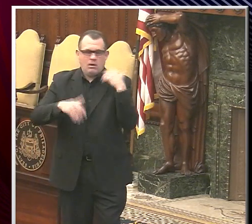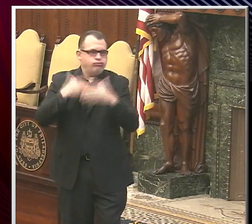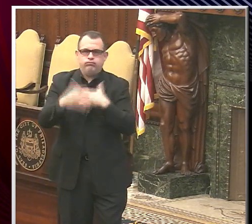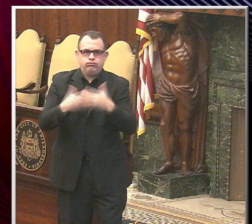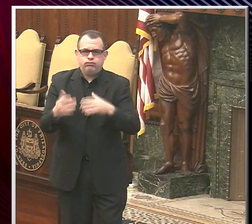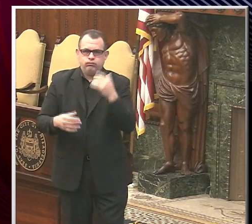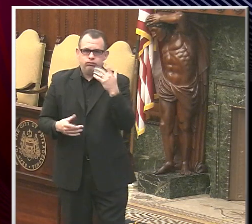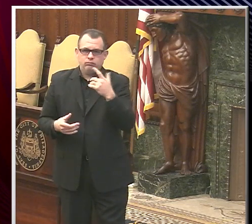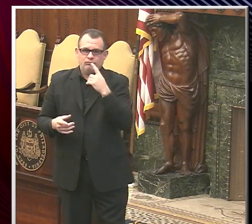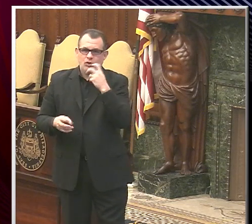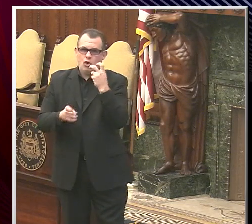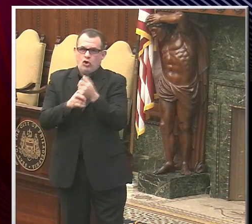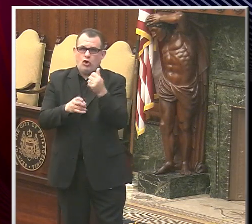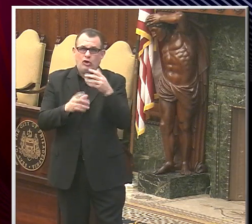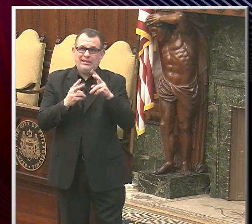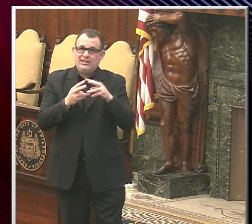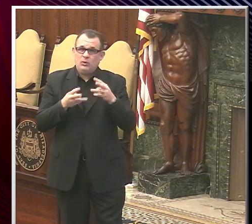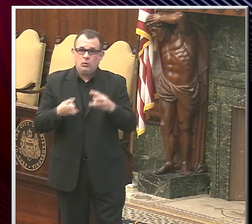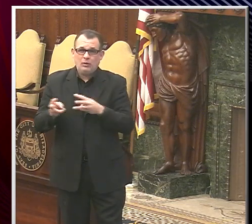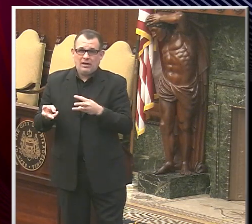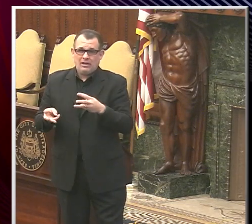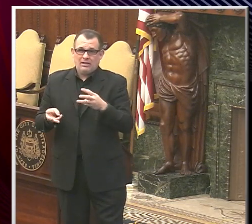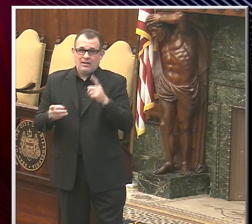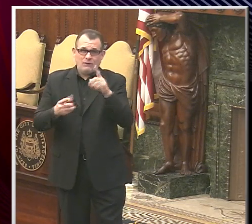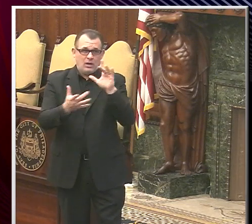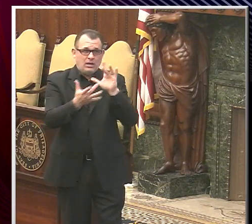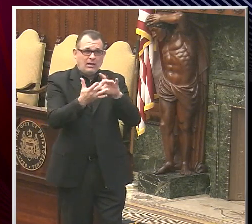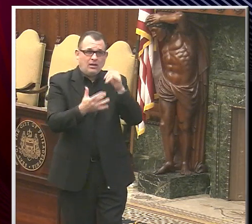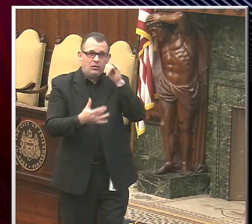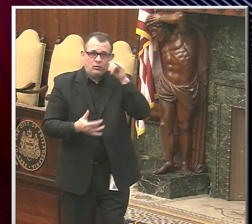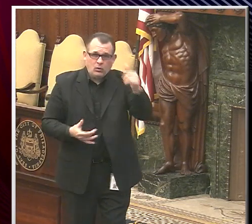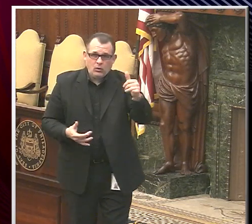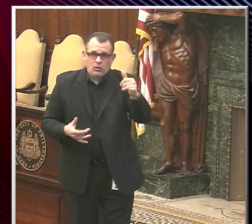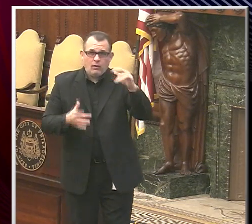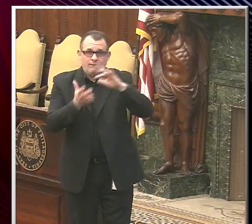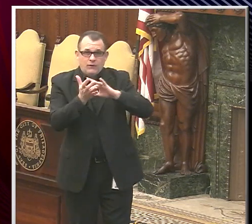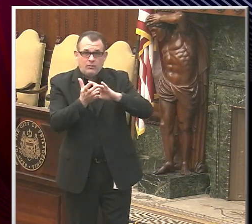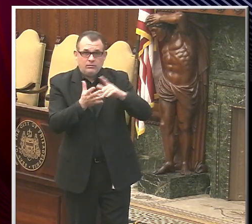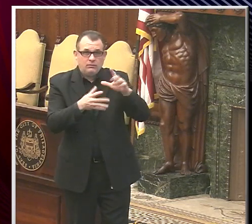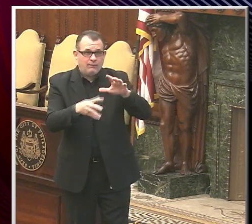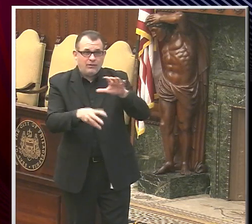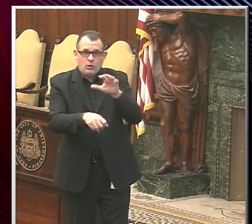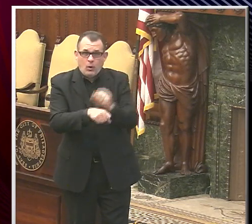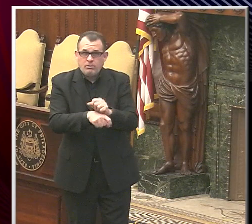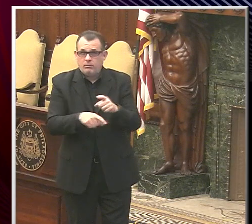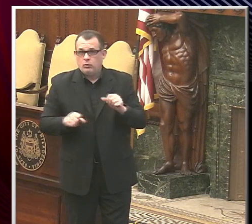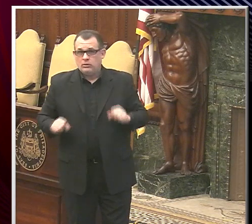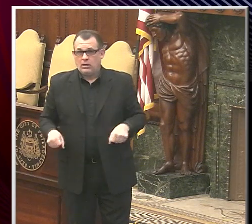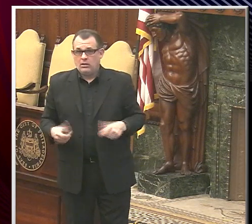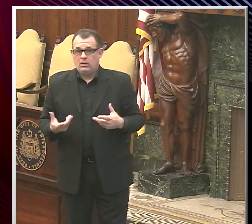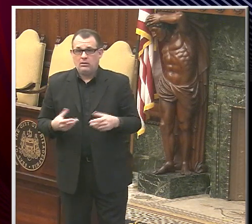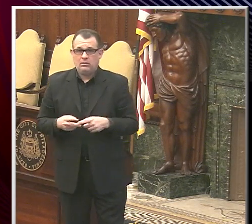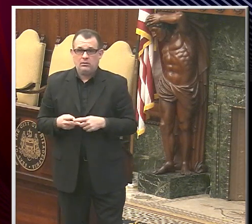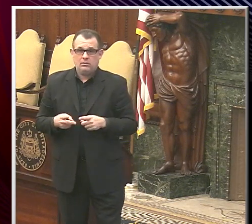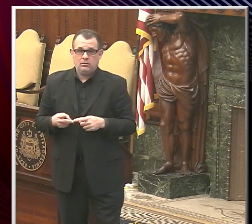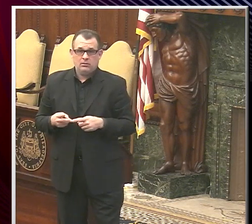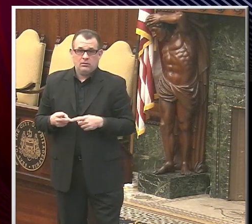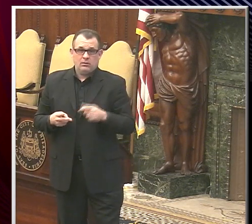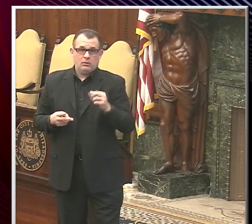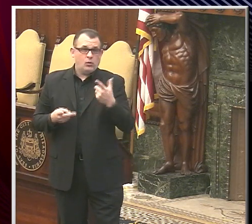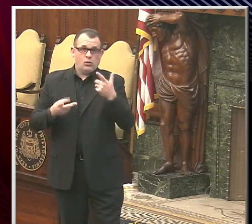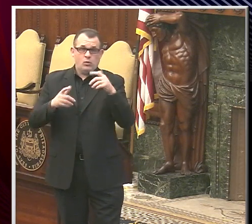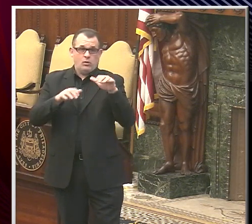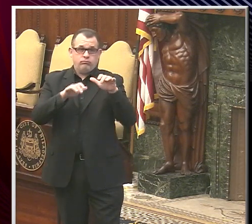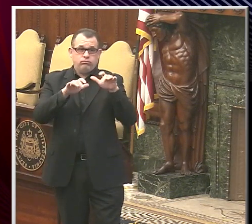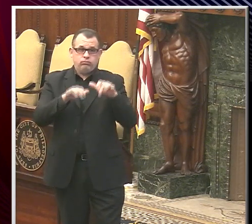but, you they can certainly contact the pharmacies and see if they get an appointment, or they can get it in our vaccine interest form and we'll route it.